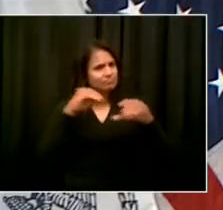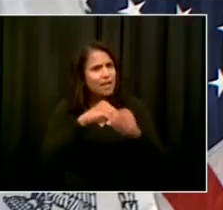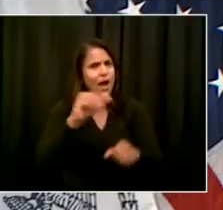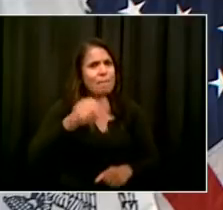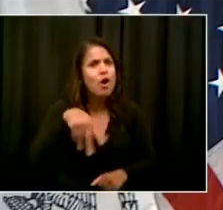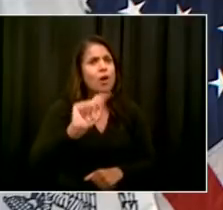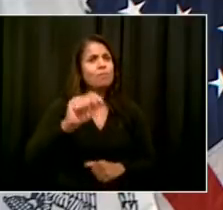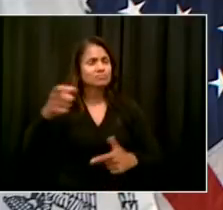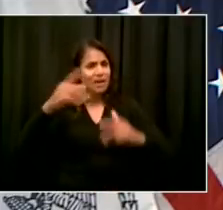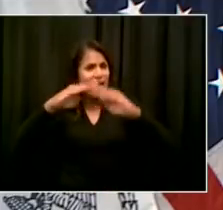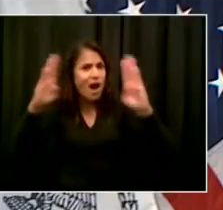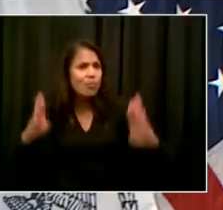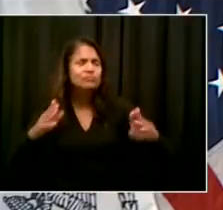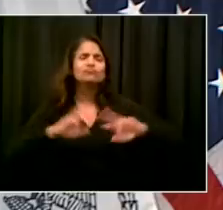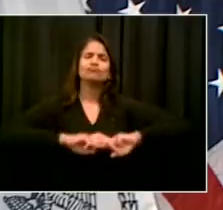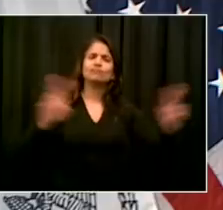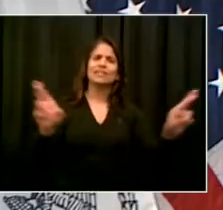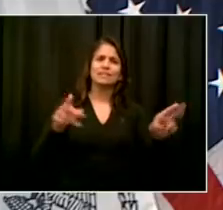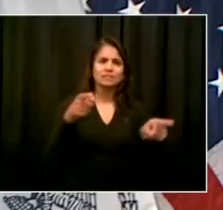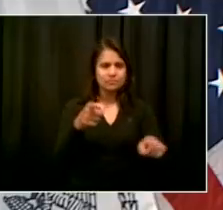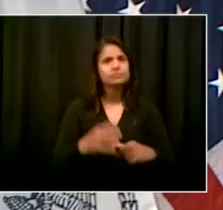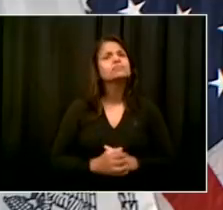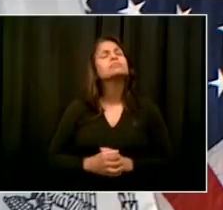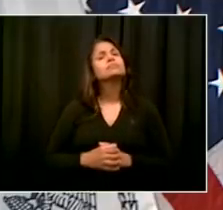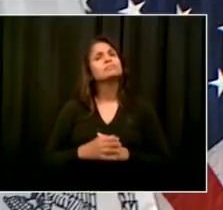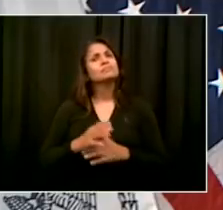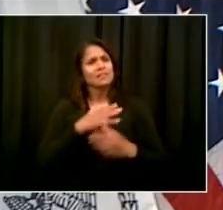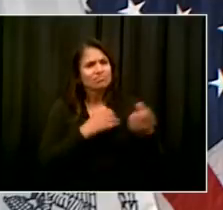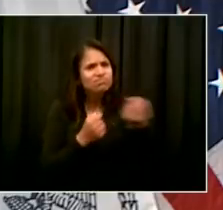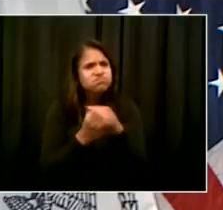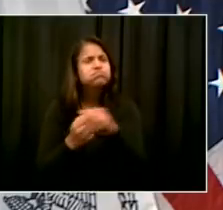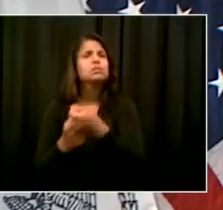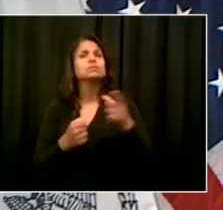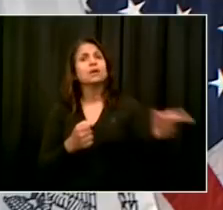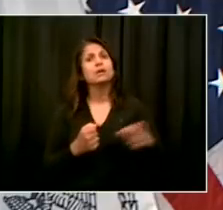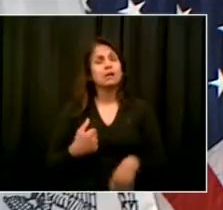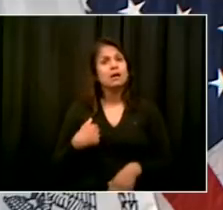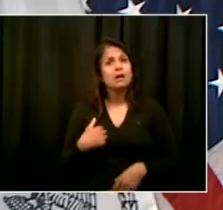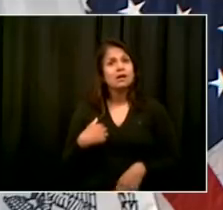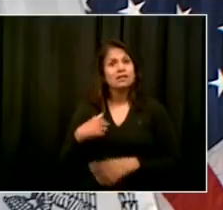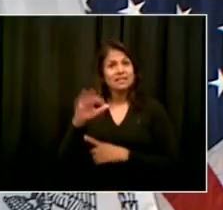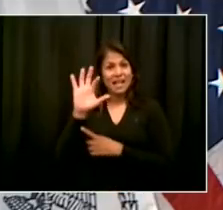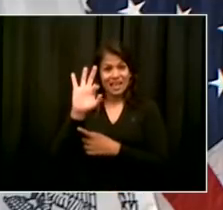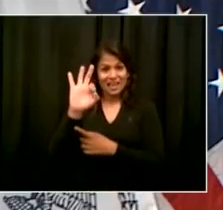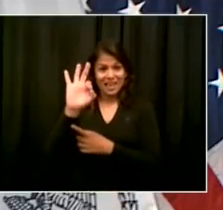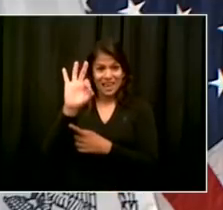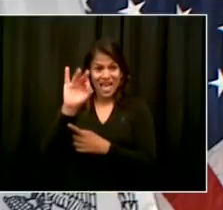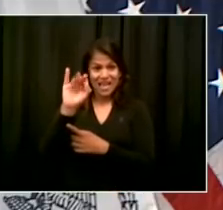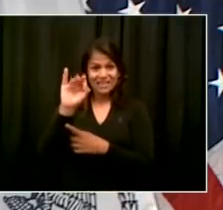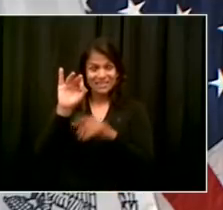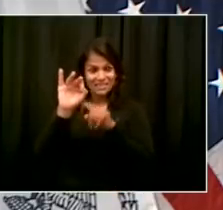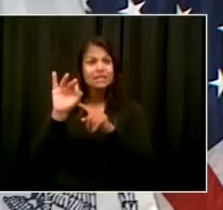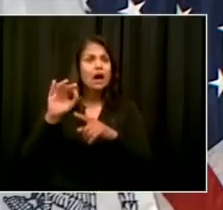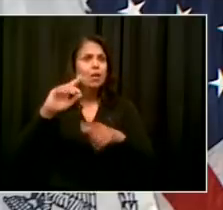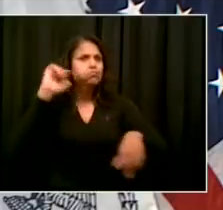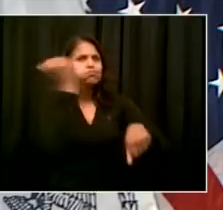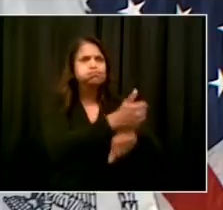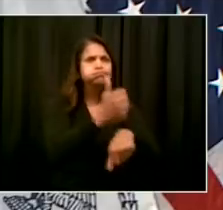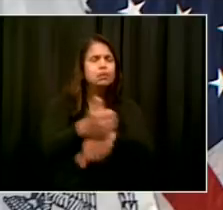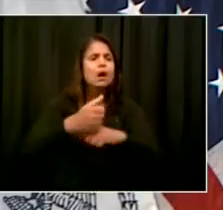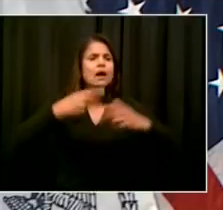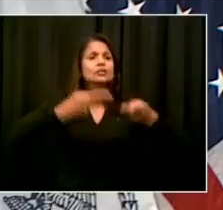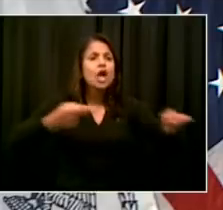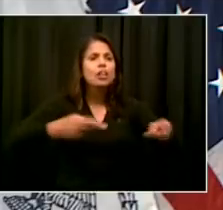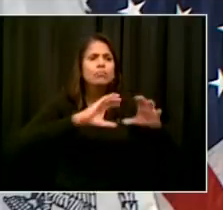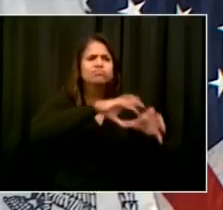to do, and it has been working. But moving people to those hotels was a temporary measure because of the coronavirus. As the